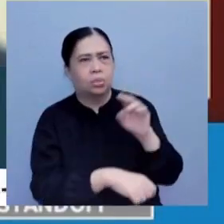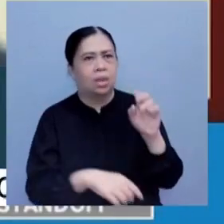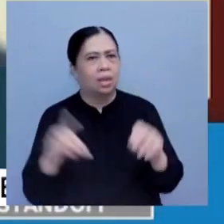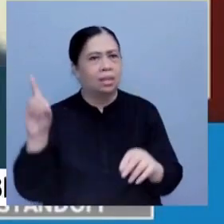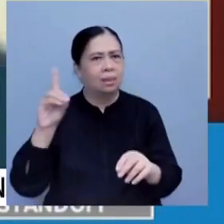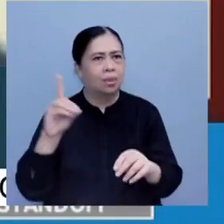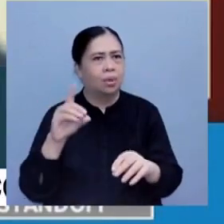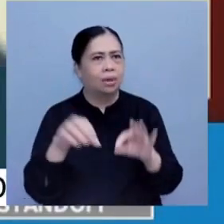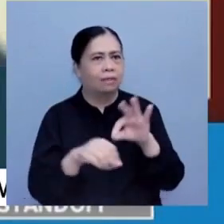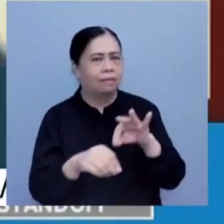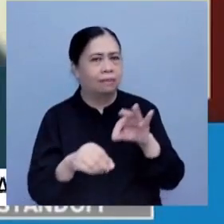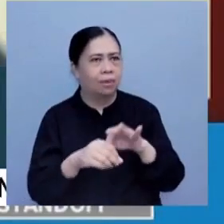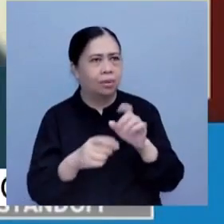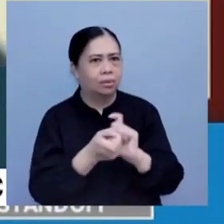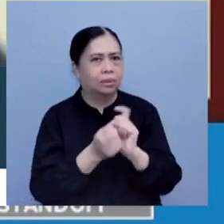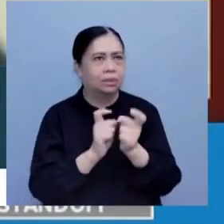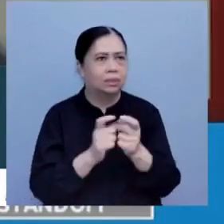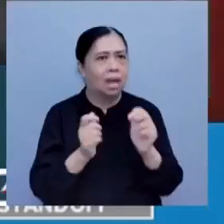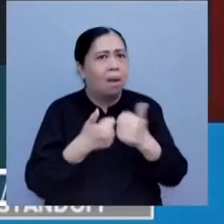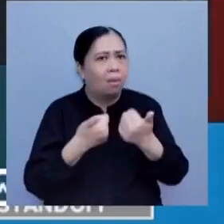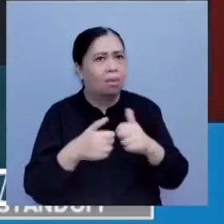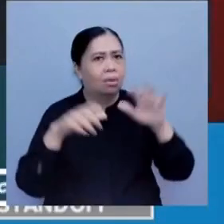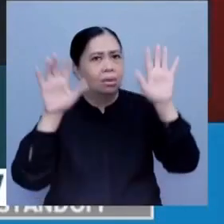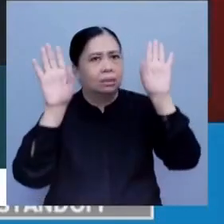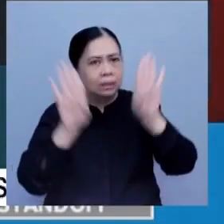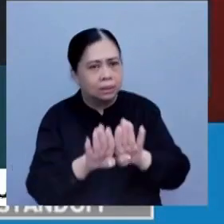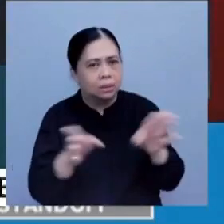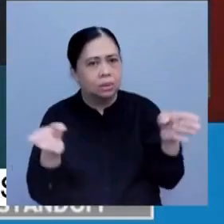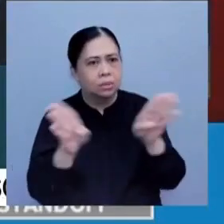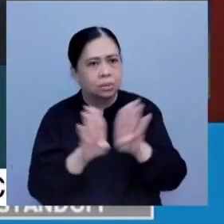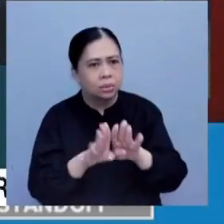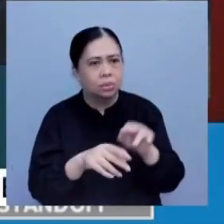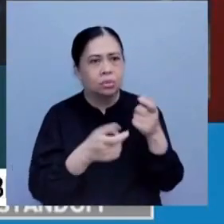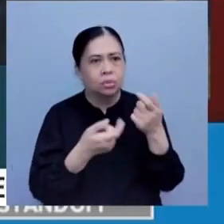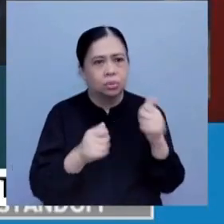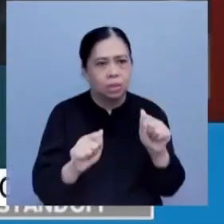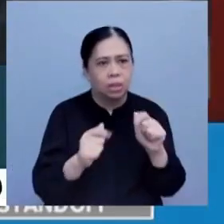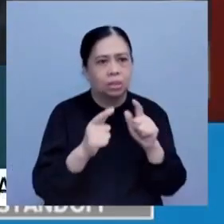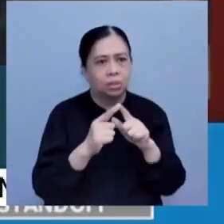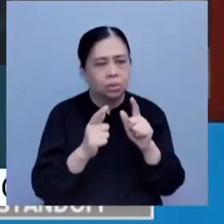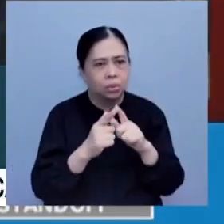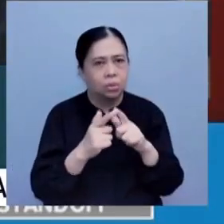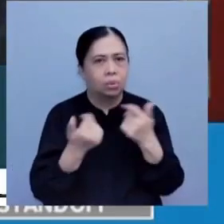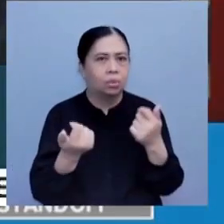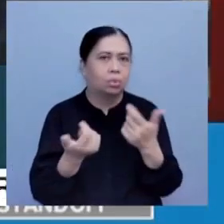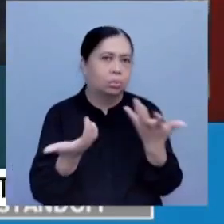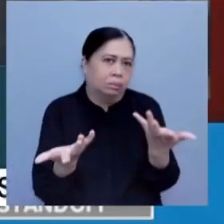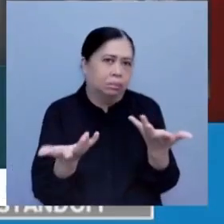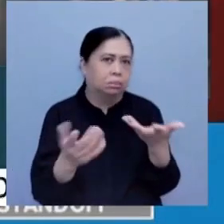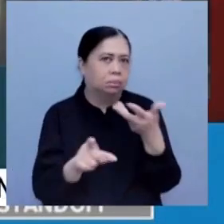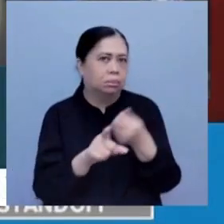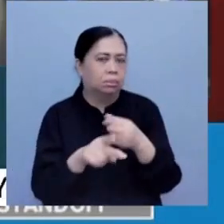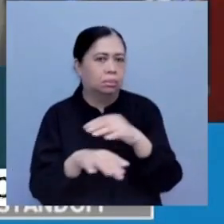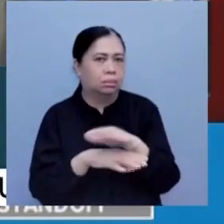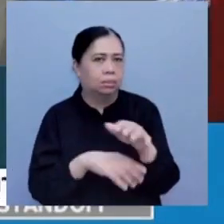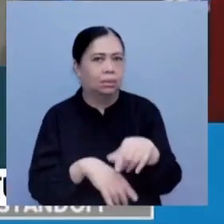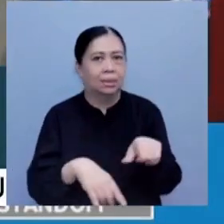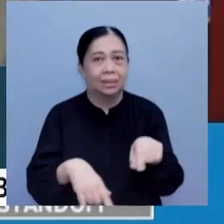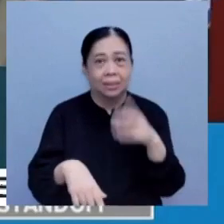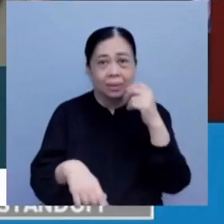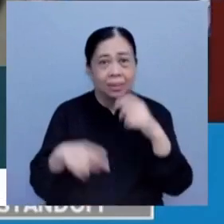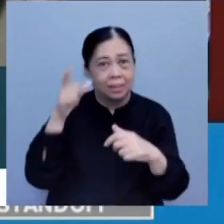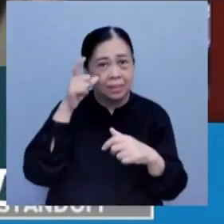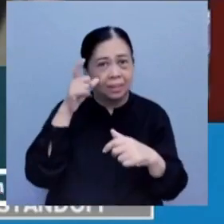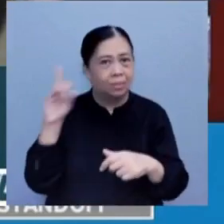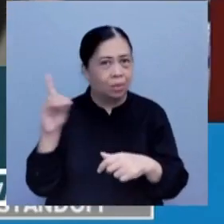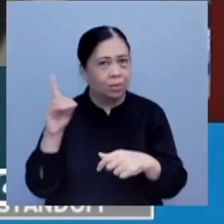to try to avert a shutdown. But they're using Democrat votes to try to cause a shutdown. And these individuals, these Republican holdouts, are